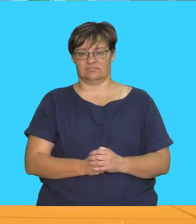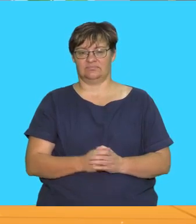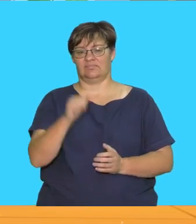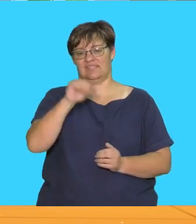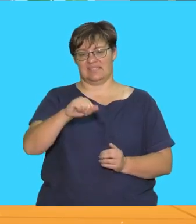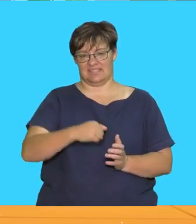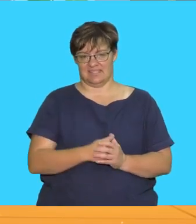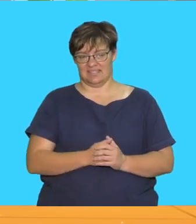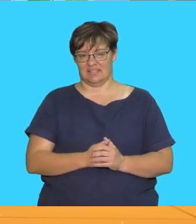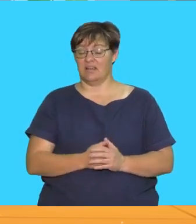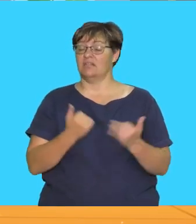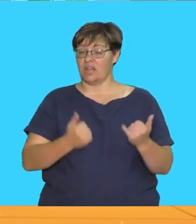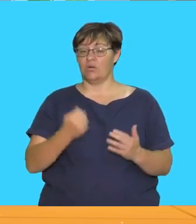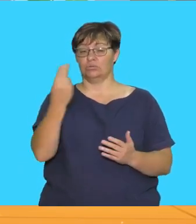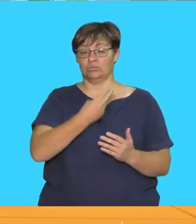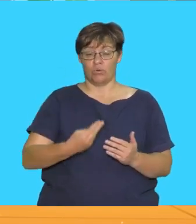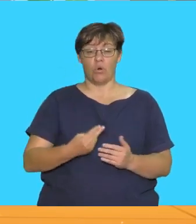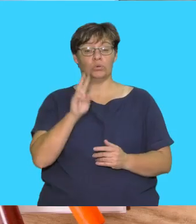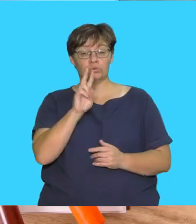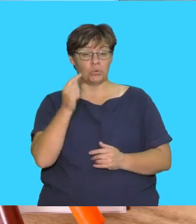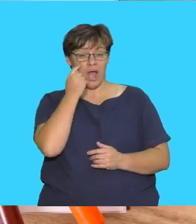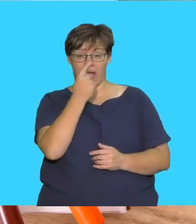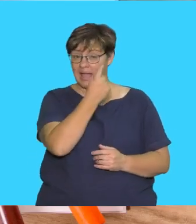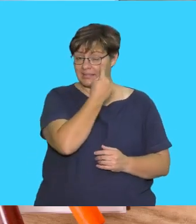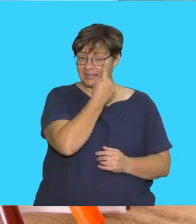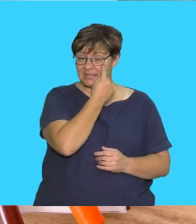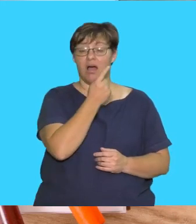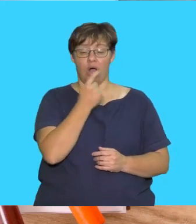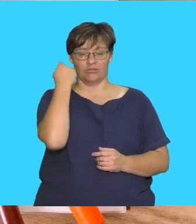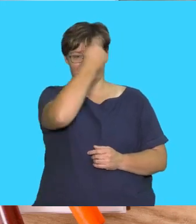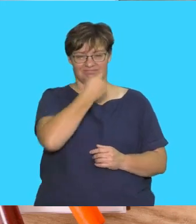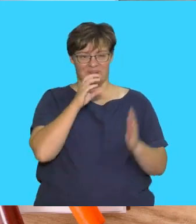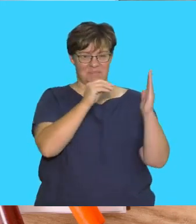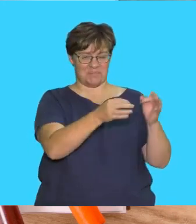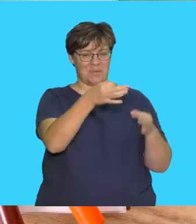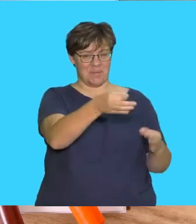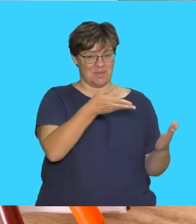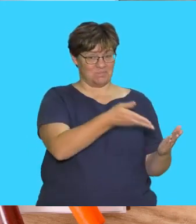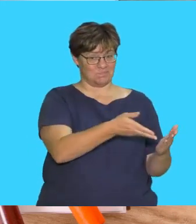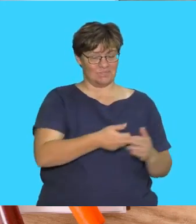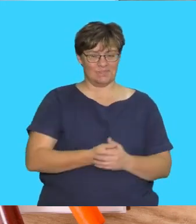yes now draw two eyes on the head on your piece of paper